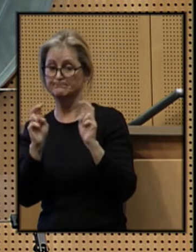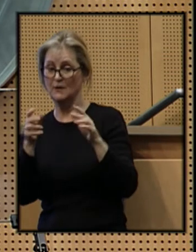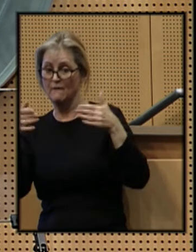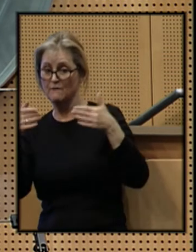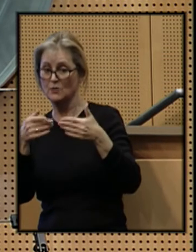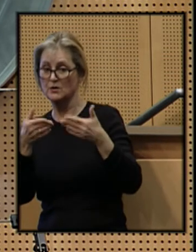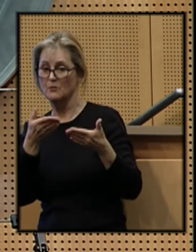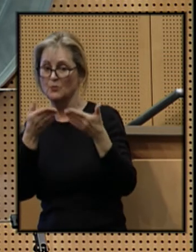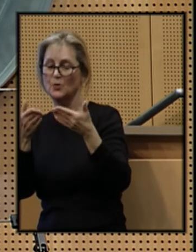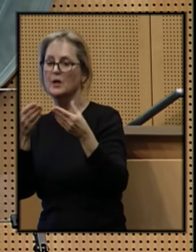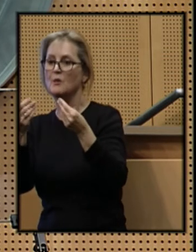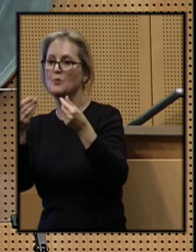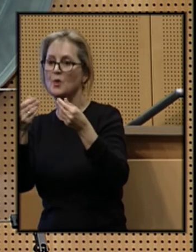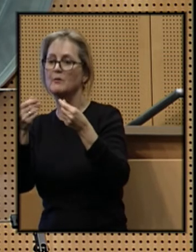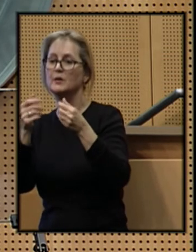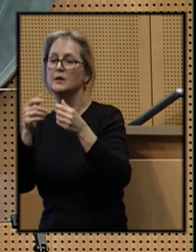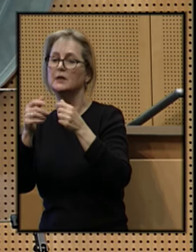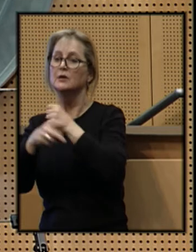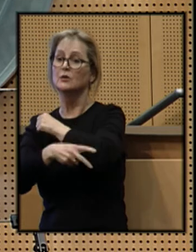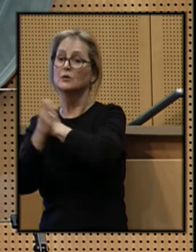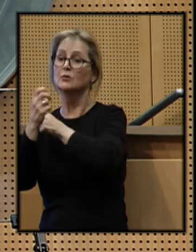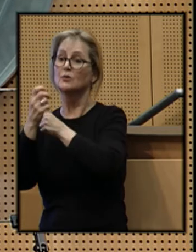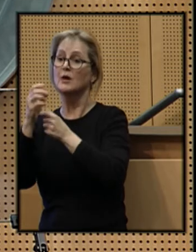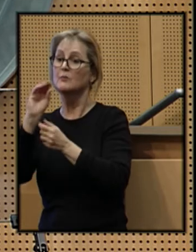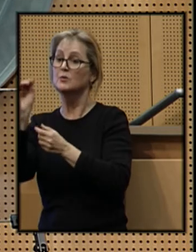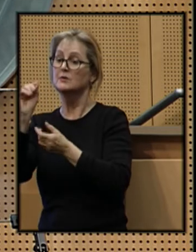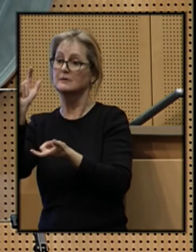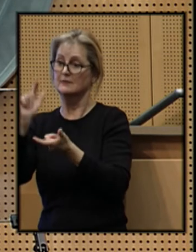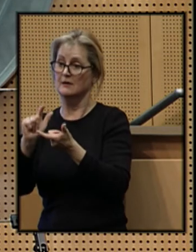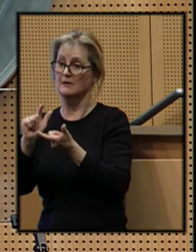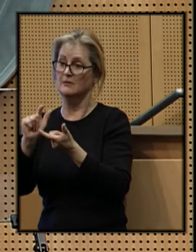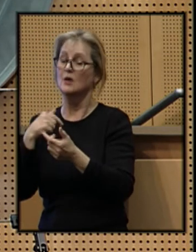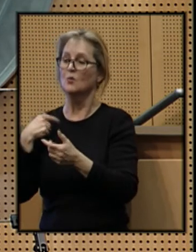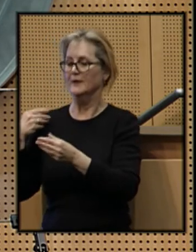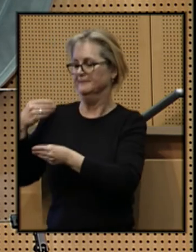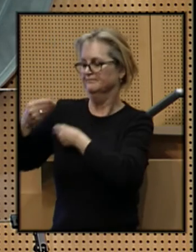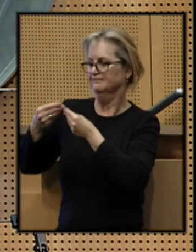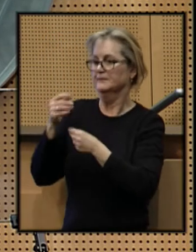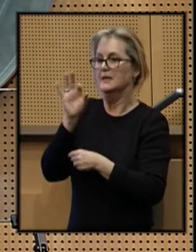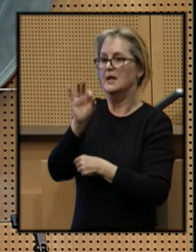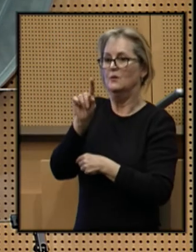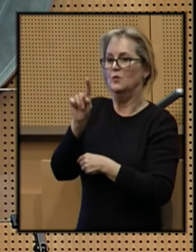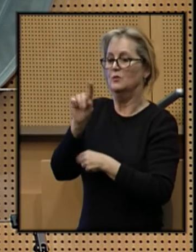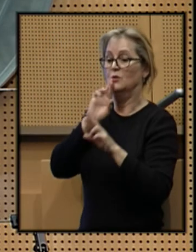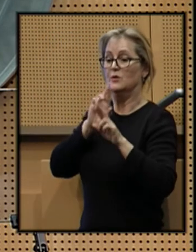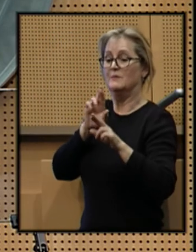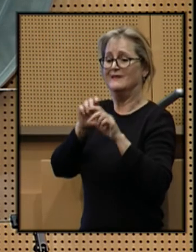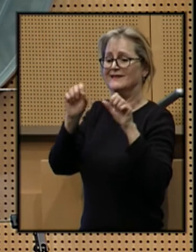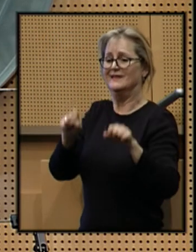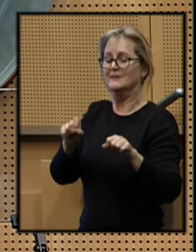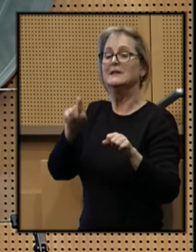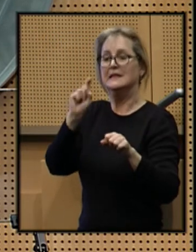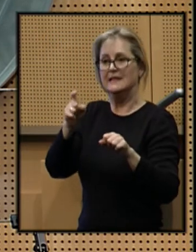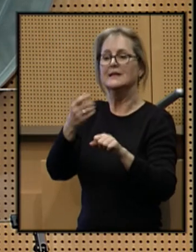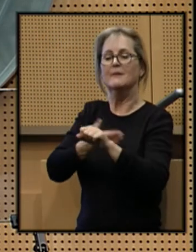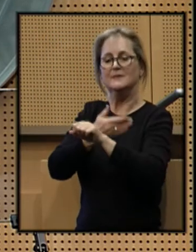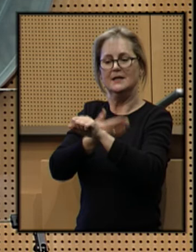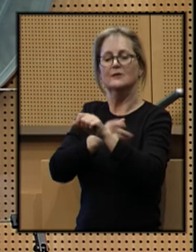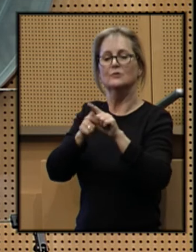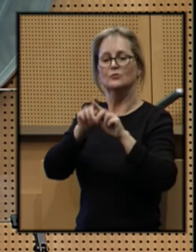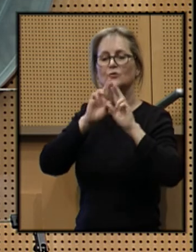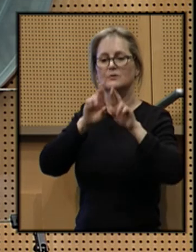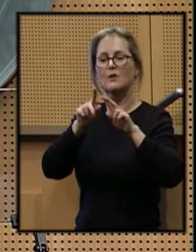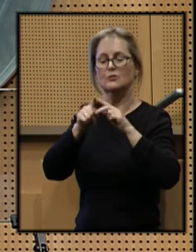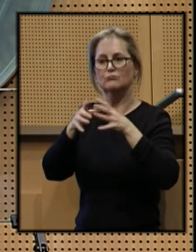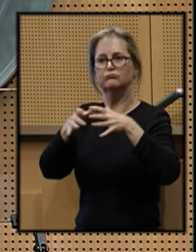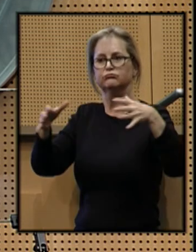on bringing property crime rates down. We inherited a 911 response system that is in need of updating to respond to our